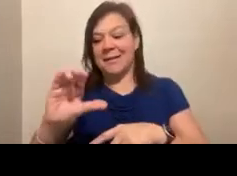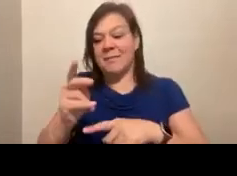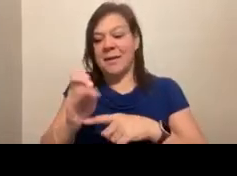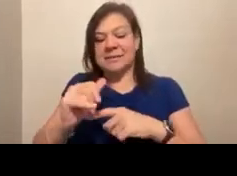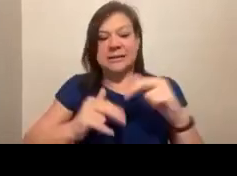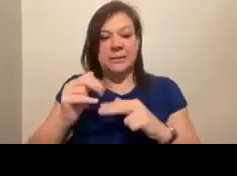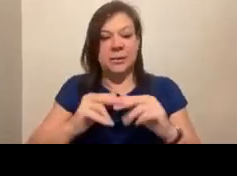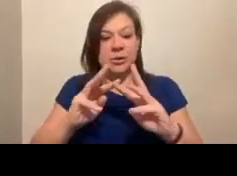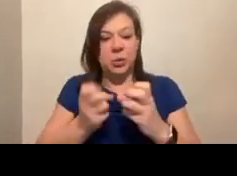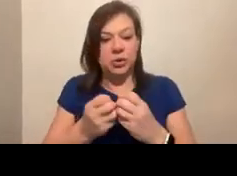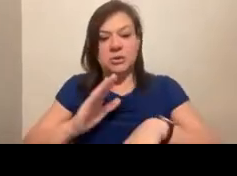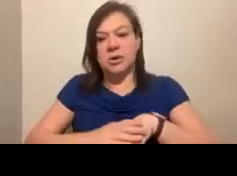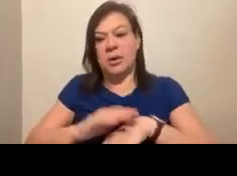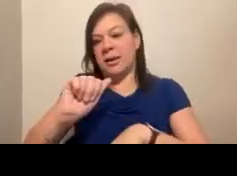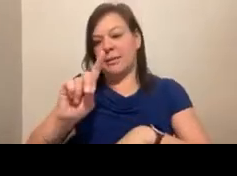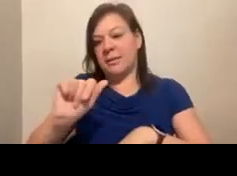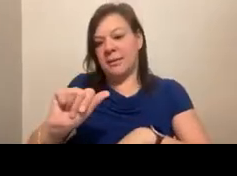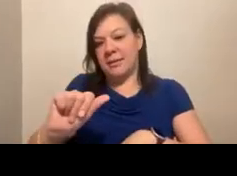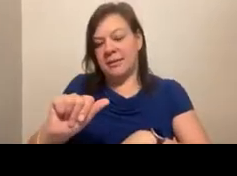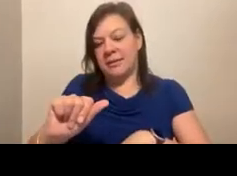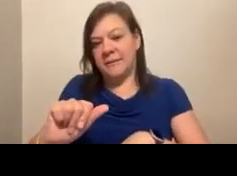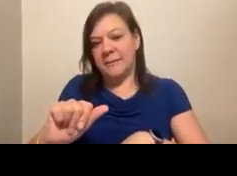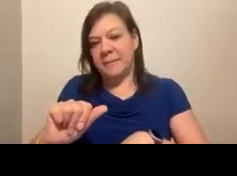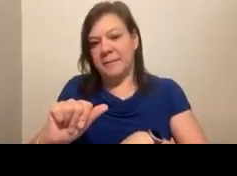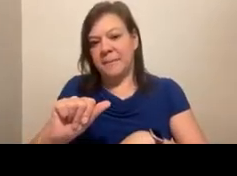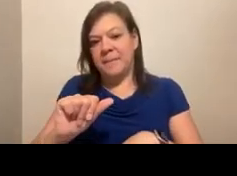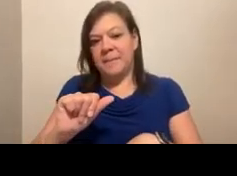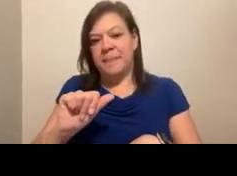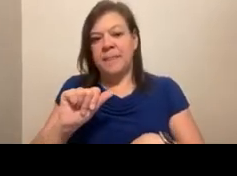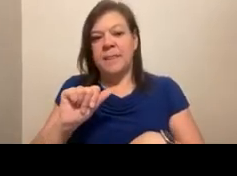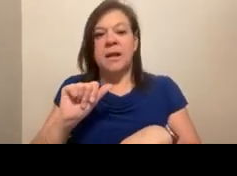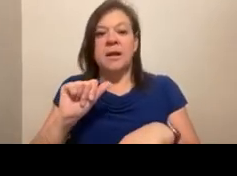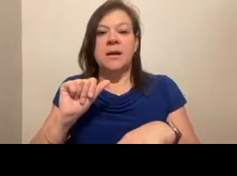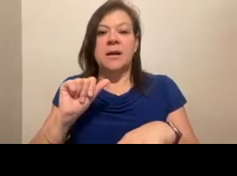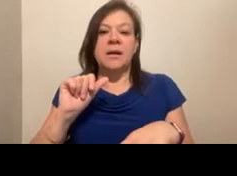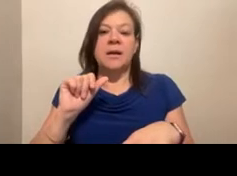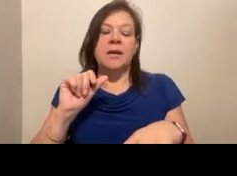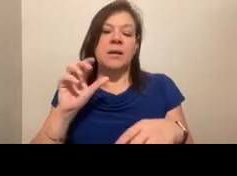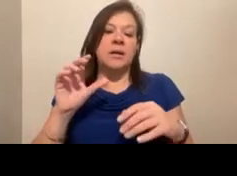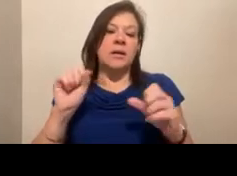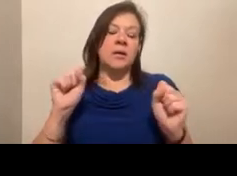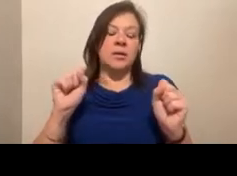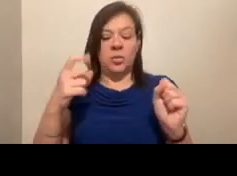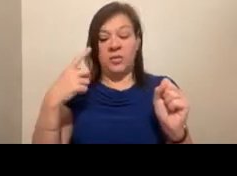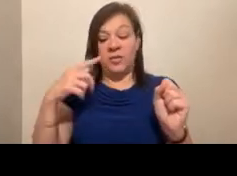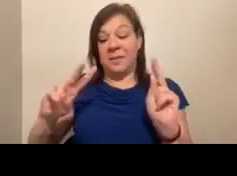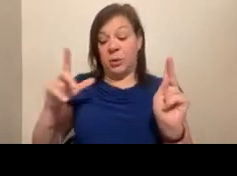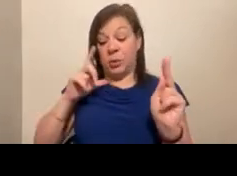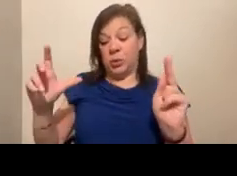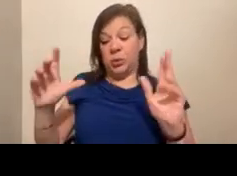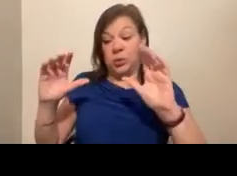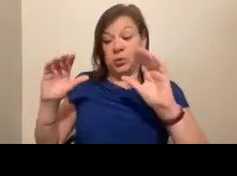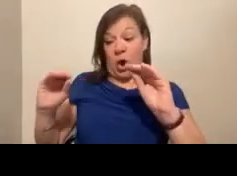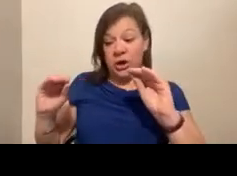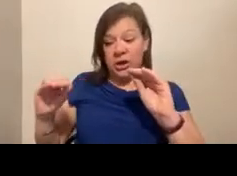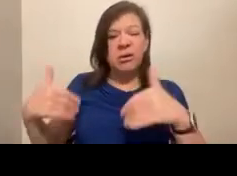the ADA. And you would think that would be a little overwhelming. But the folks who taught it were so amazing. And it's when I really